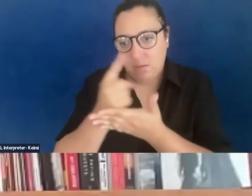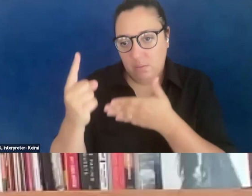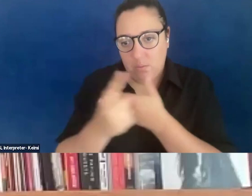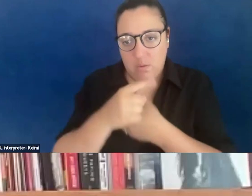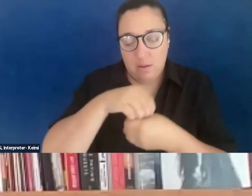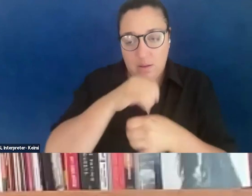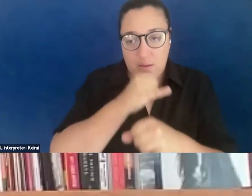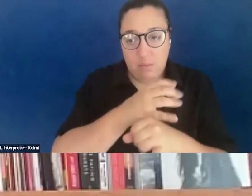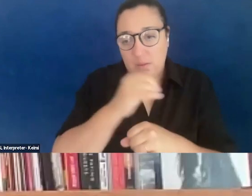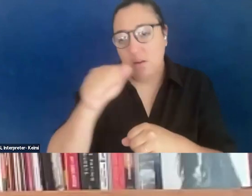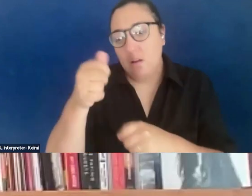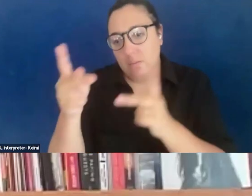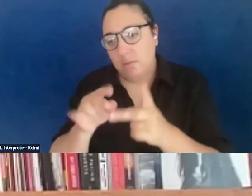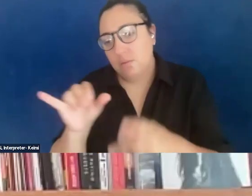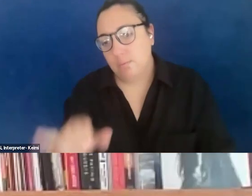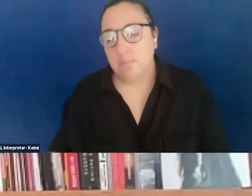places.